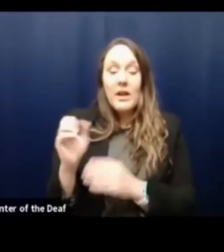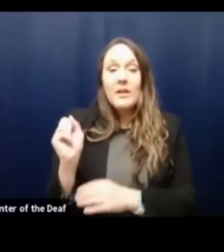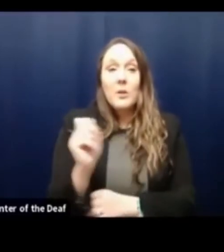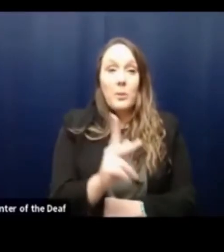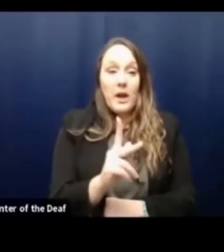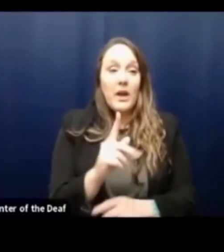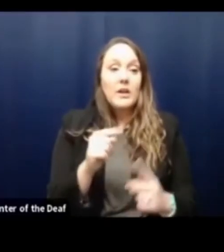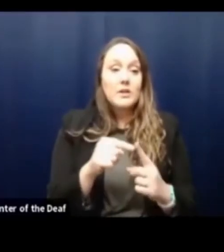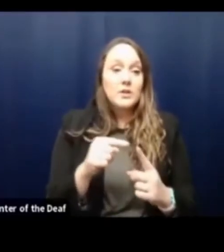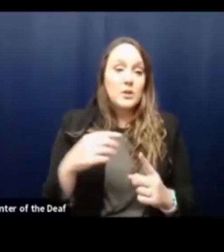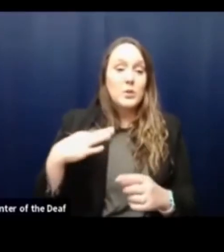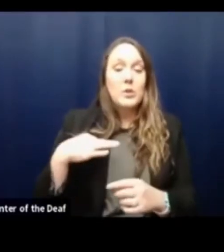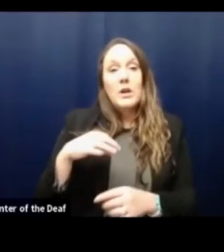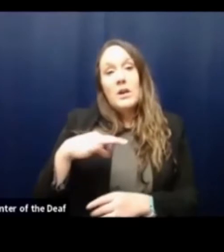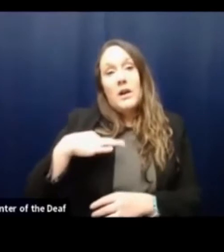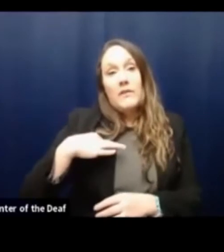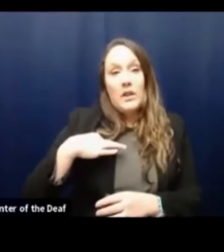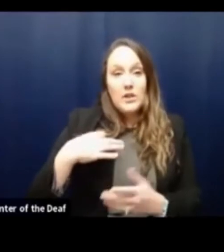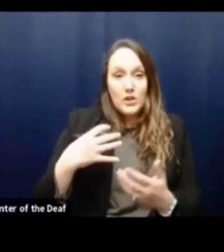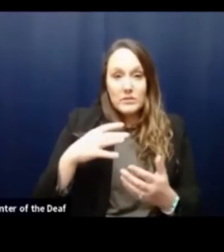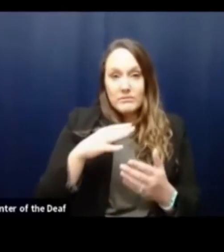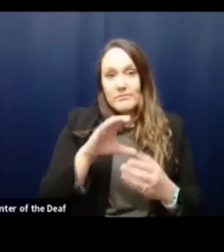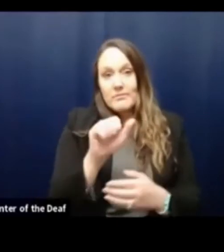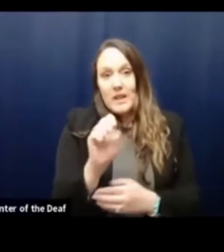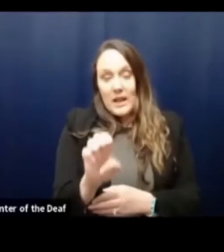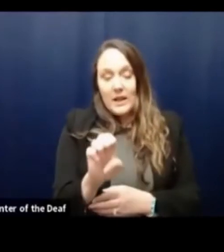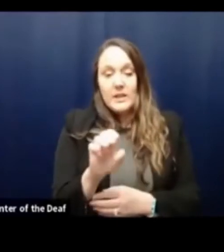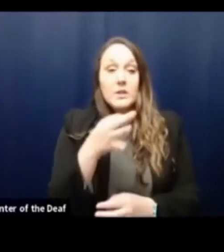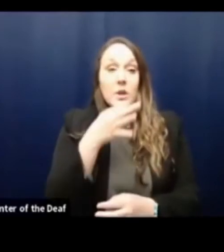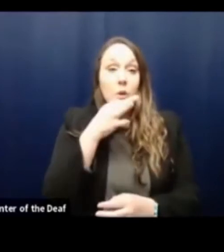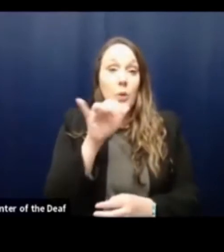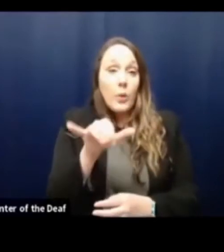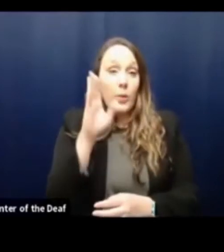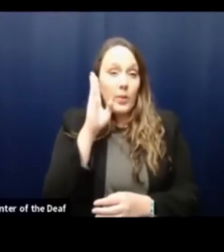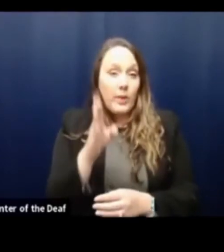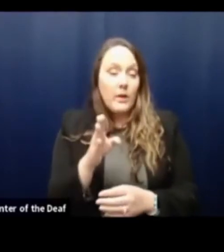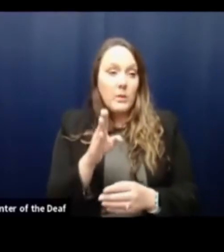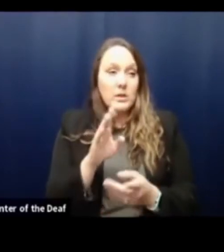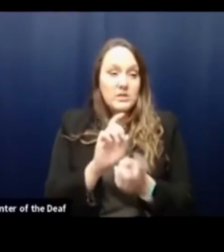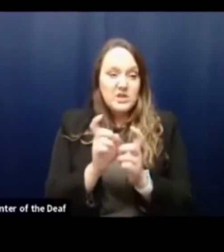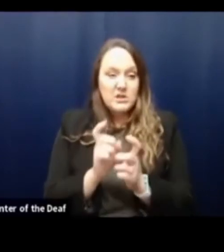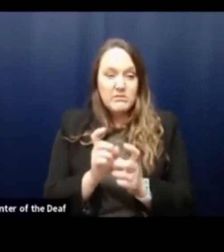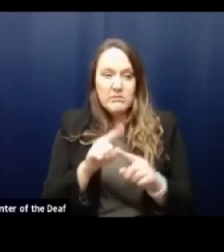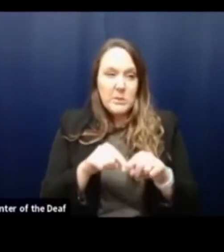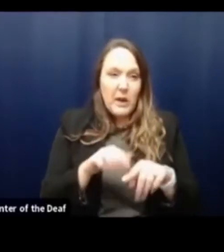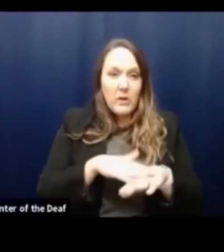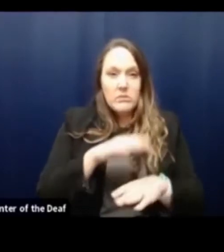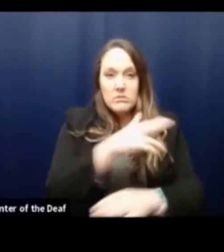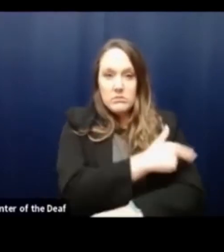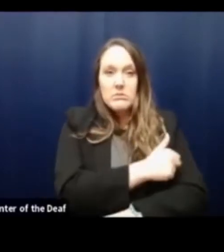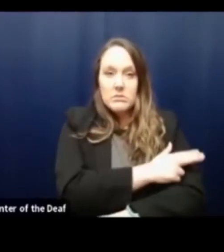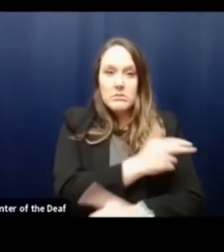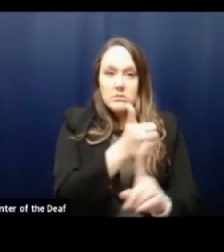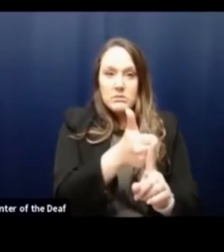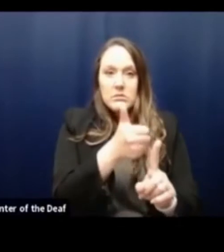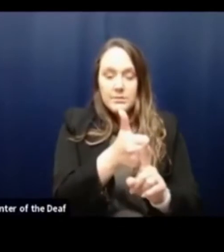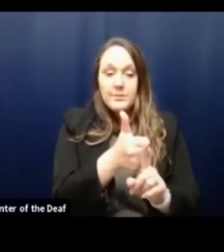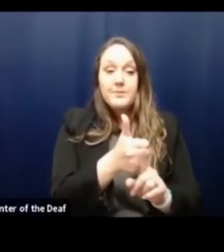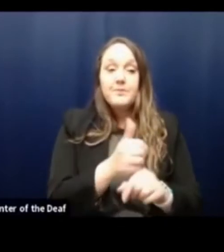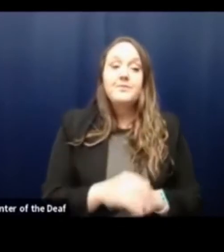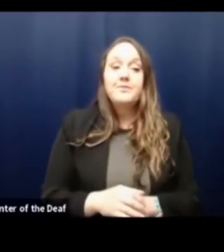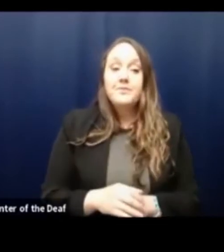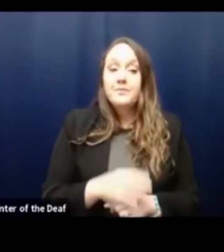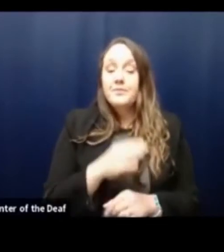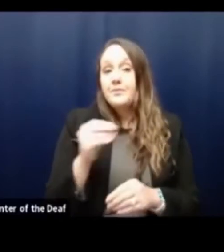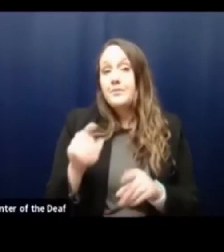elective cases soon. Those dates will vary by hospital system. To piggyback on what